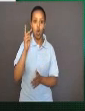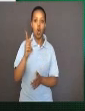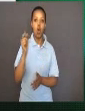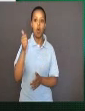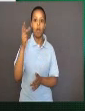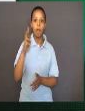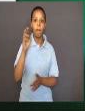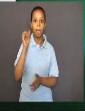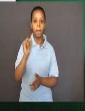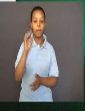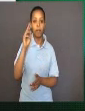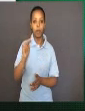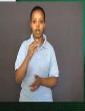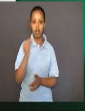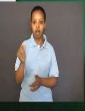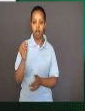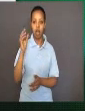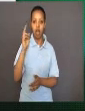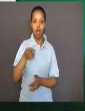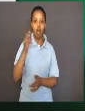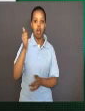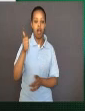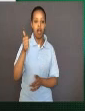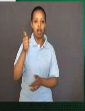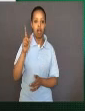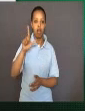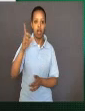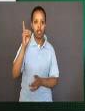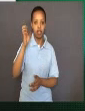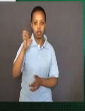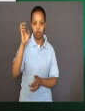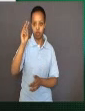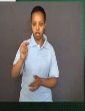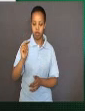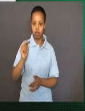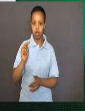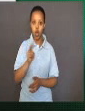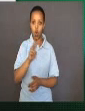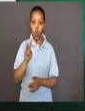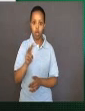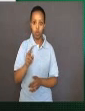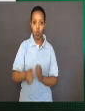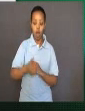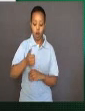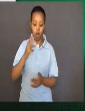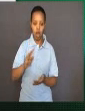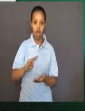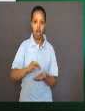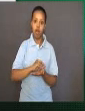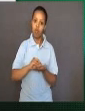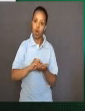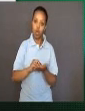John Haldane, each stated that the essential molecules for life